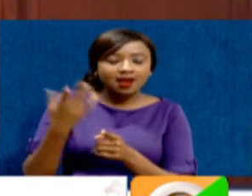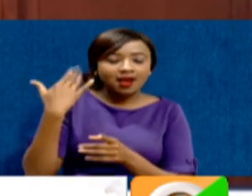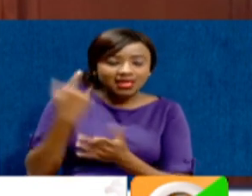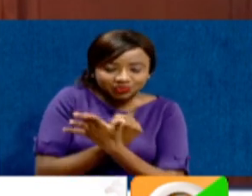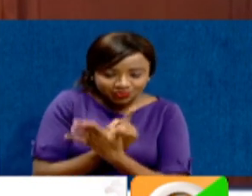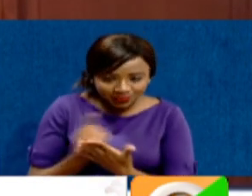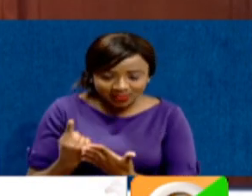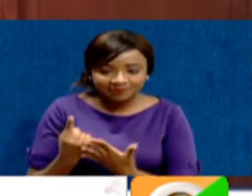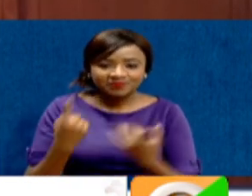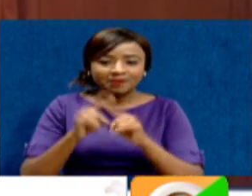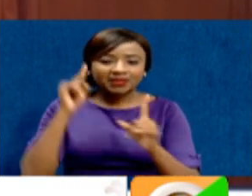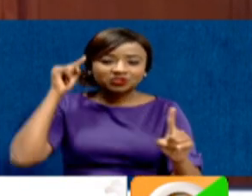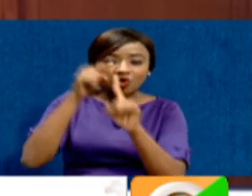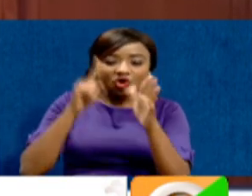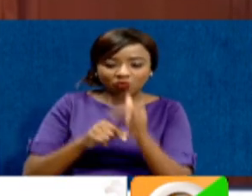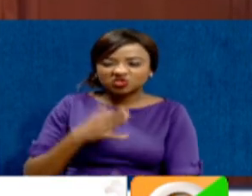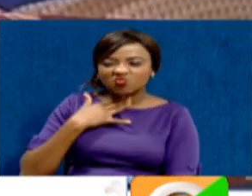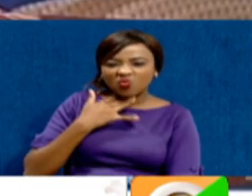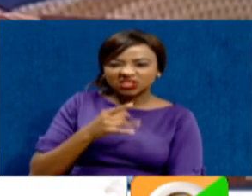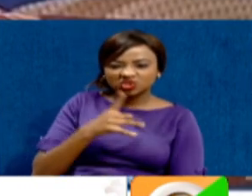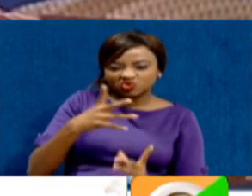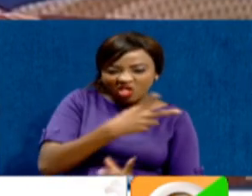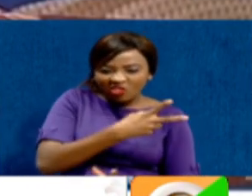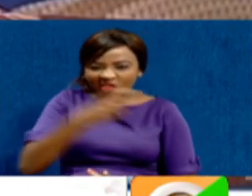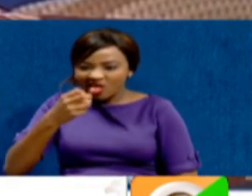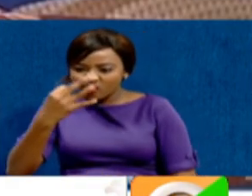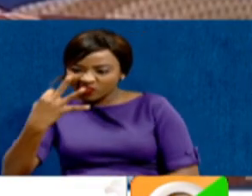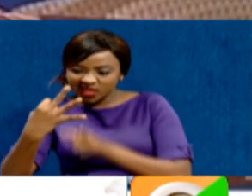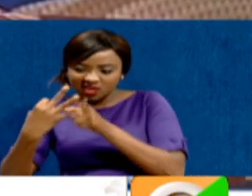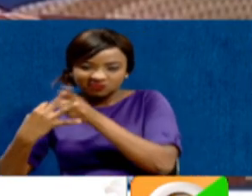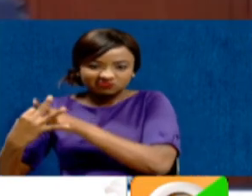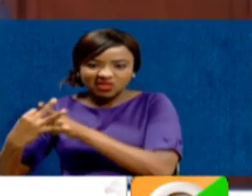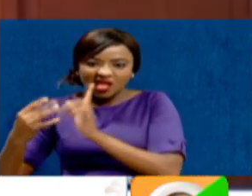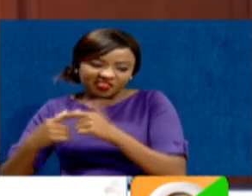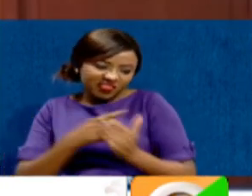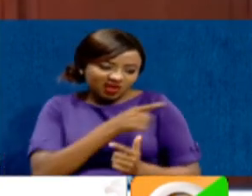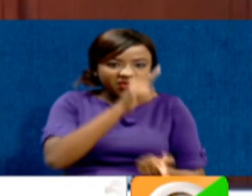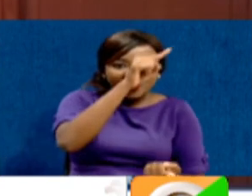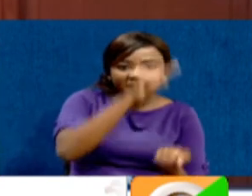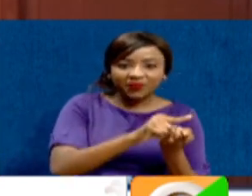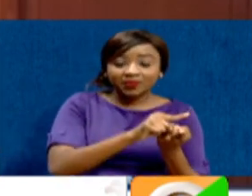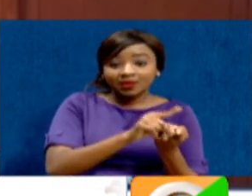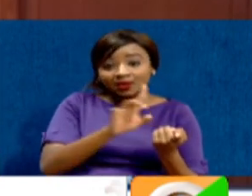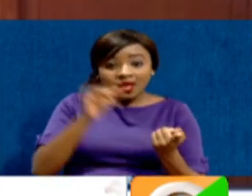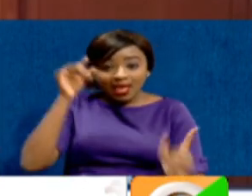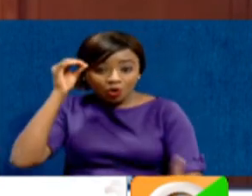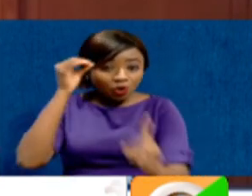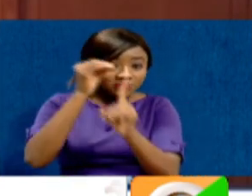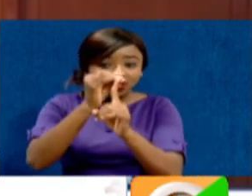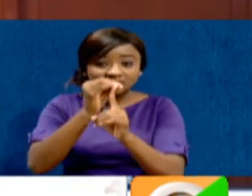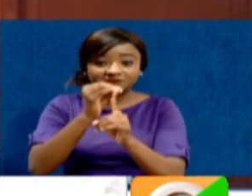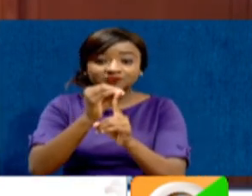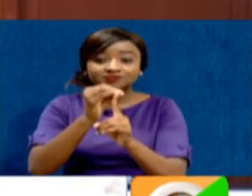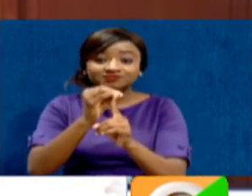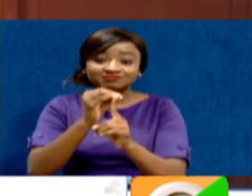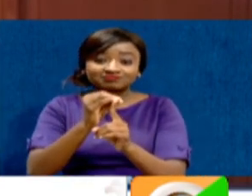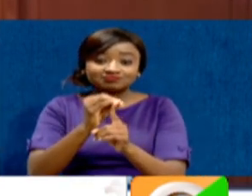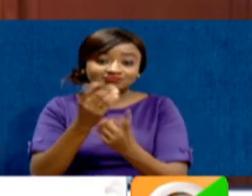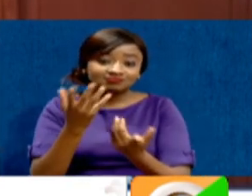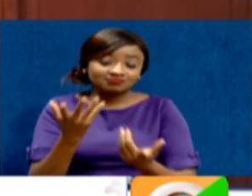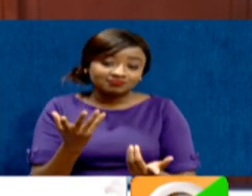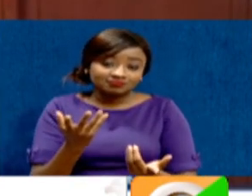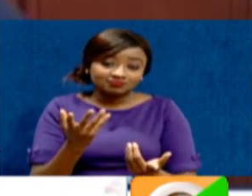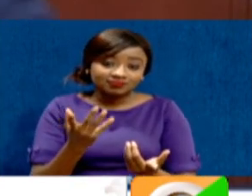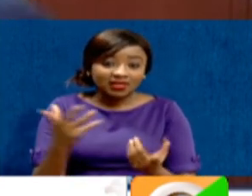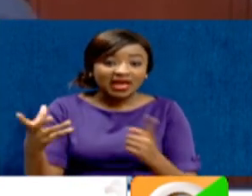Mr. Speaker, the desire was to reduce us from 25 to 23 and Mr. Speaker, achieve the objective of defeating the will of the